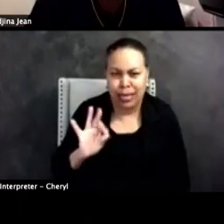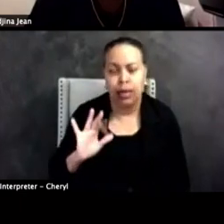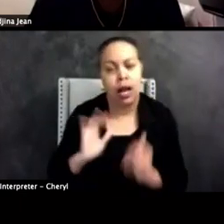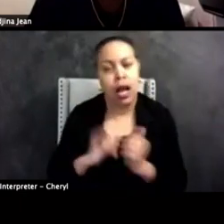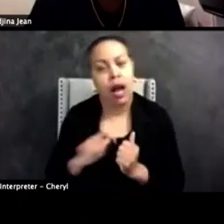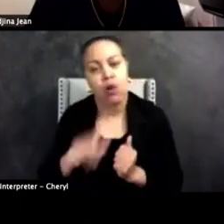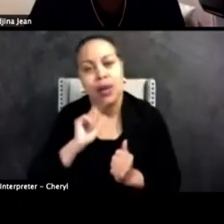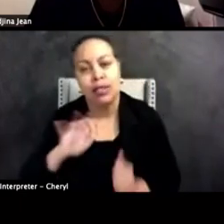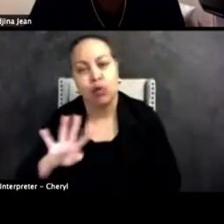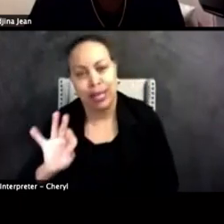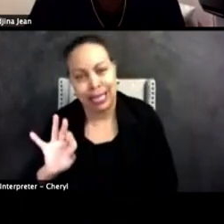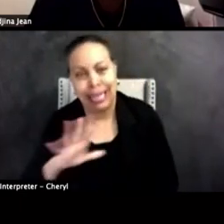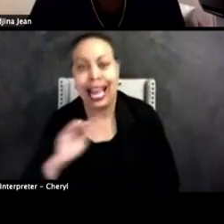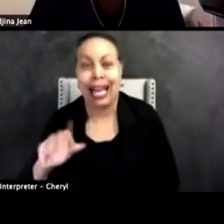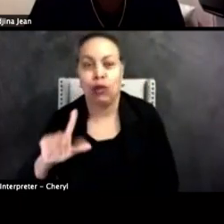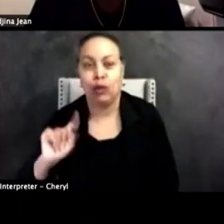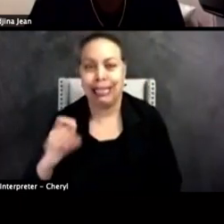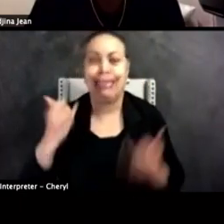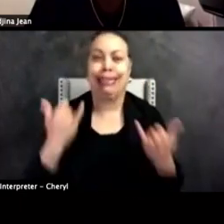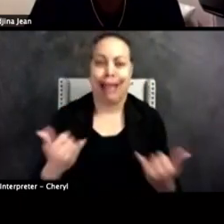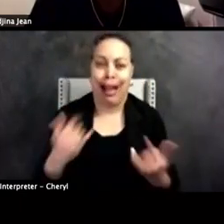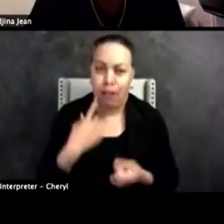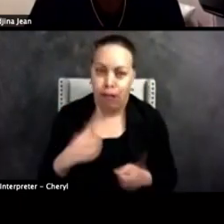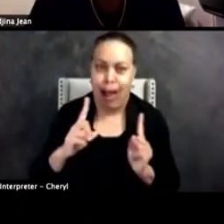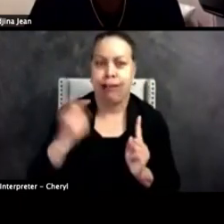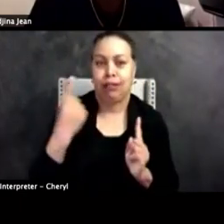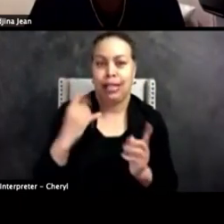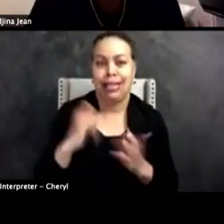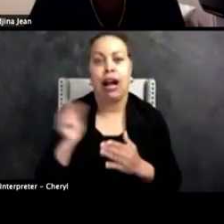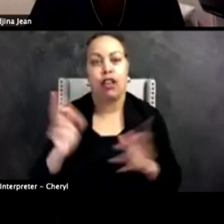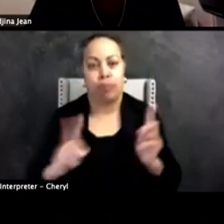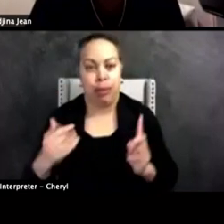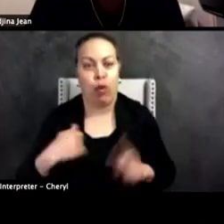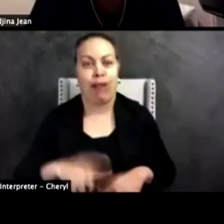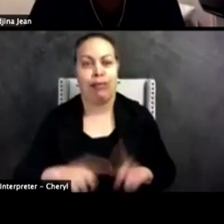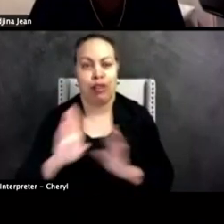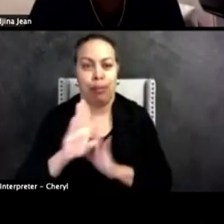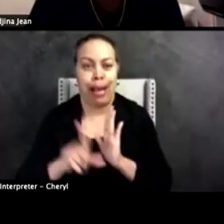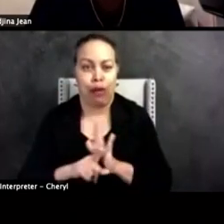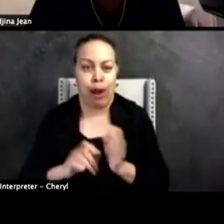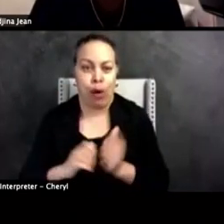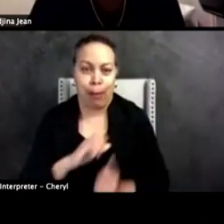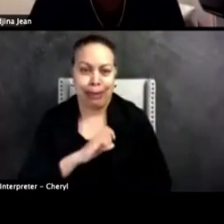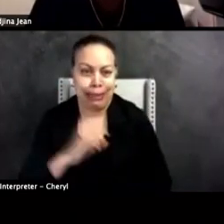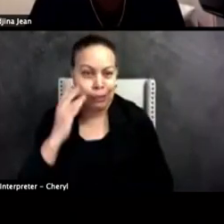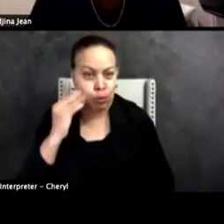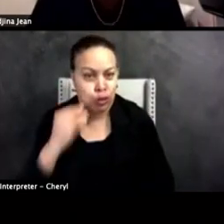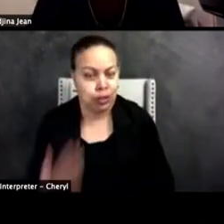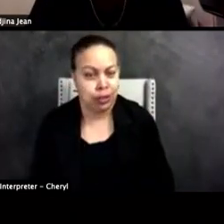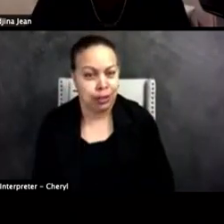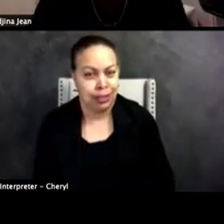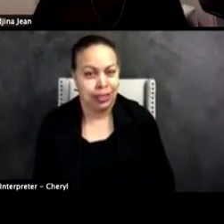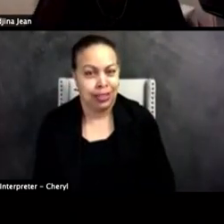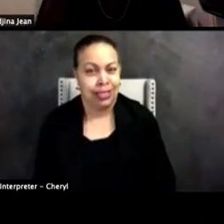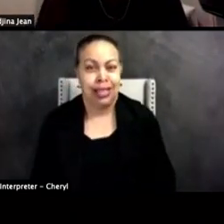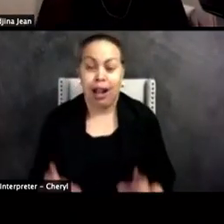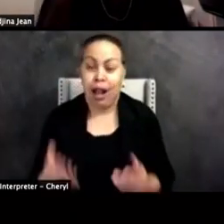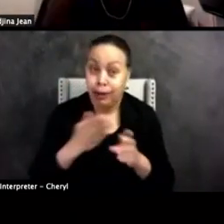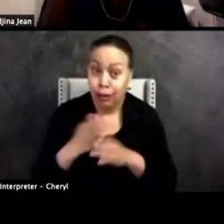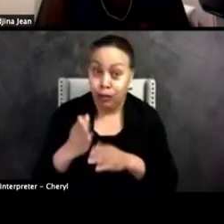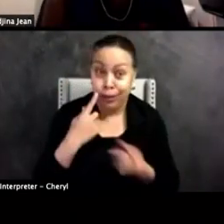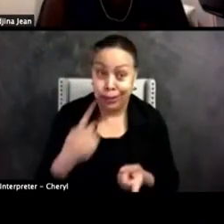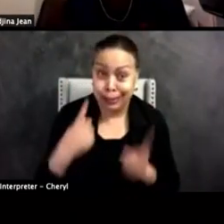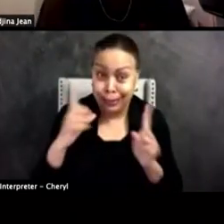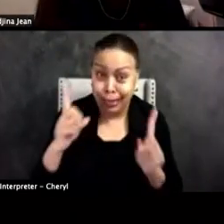old. Lieutenant now realizing that other people have backgrounds with police, right? You shouldn't be having a, such a successful career